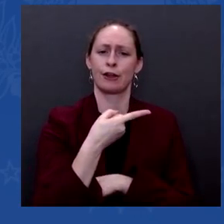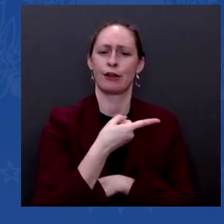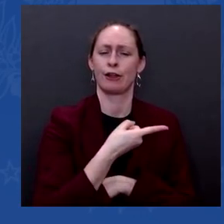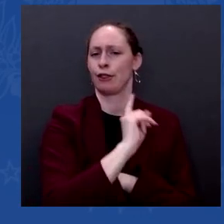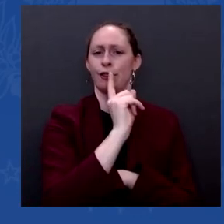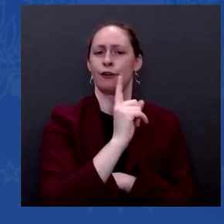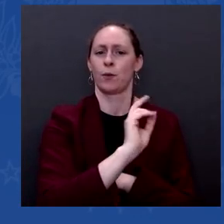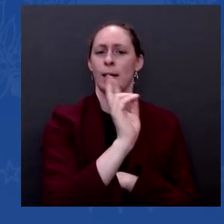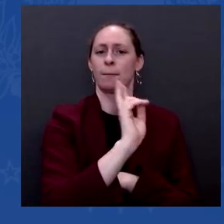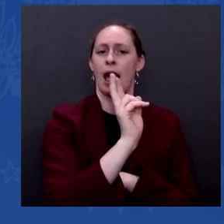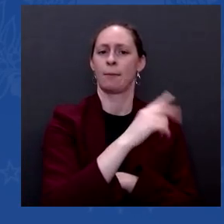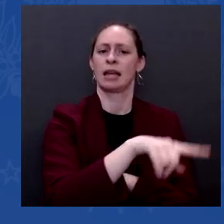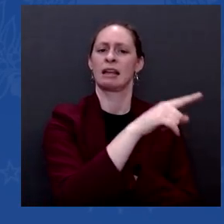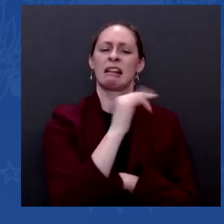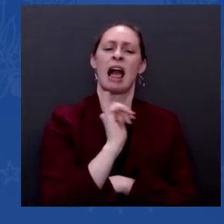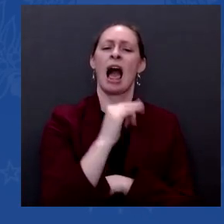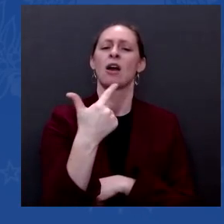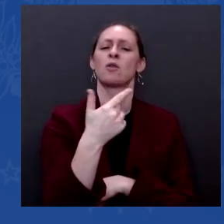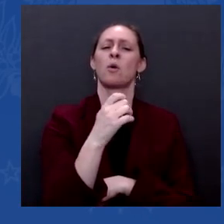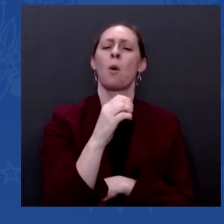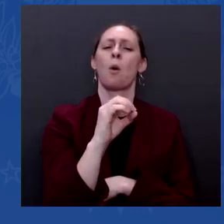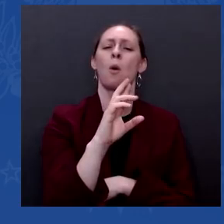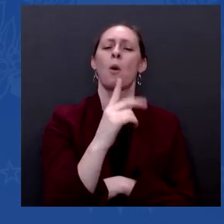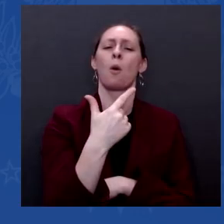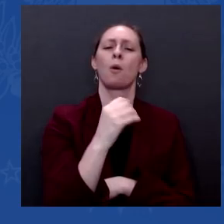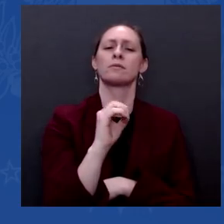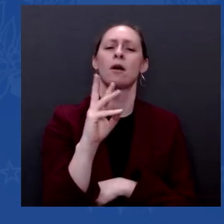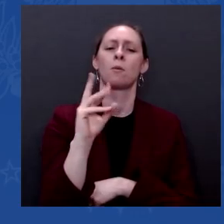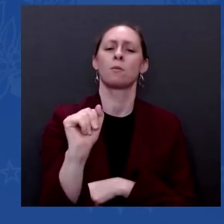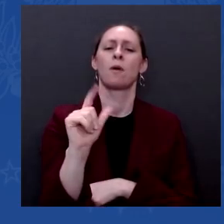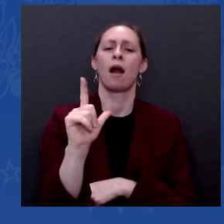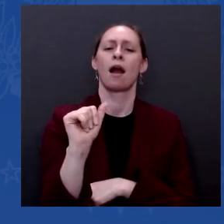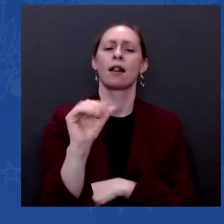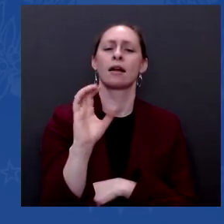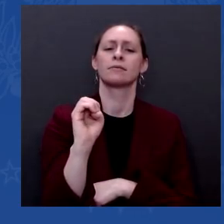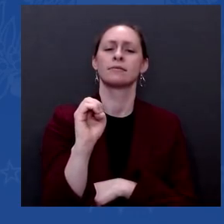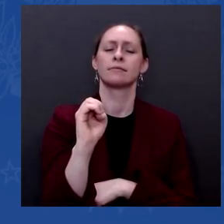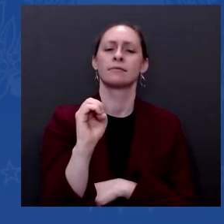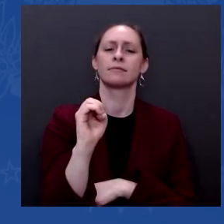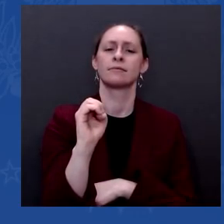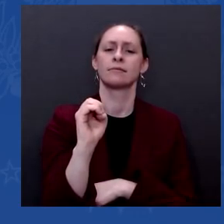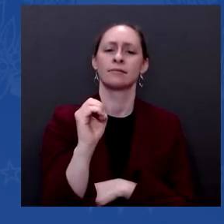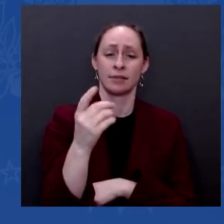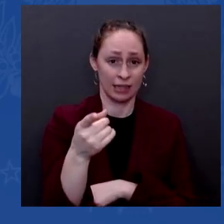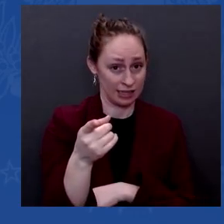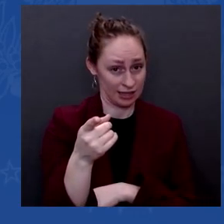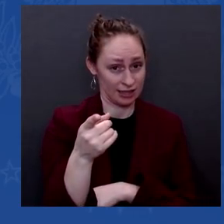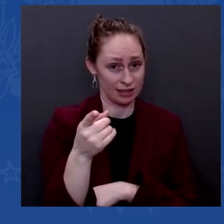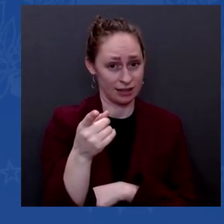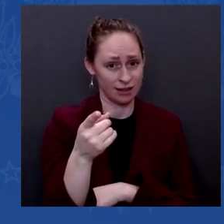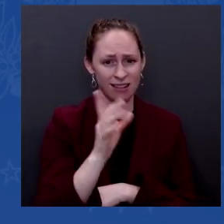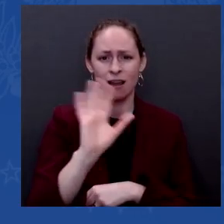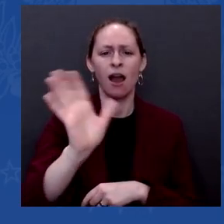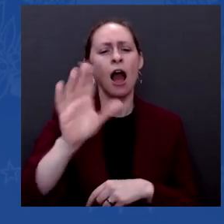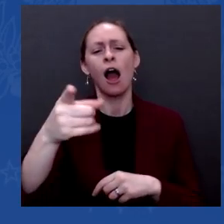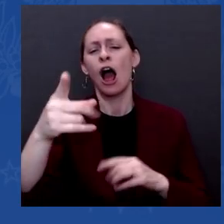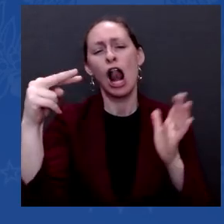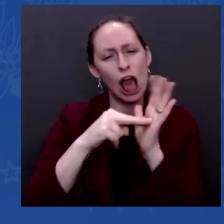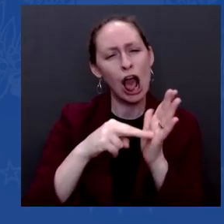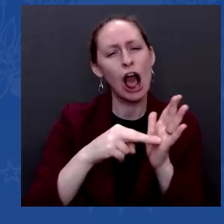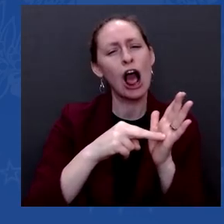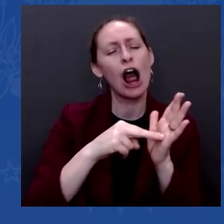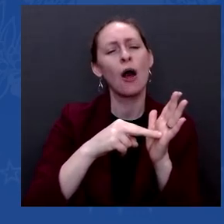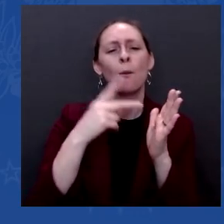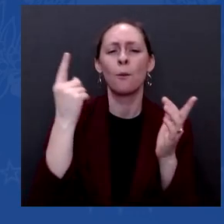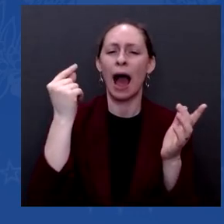tell me if you think I called anyone who voted on the side of the position taken by